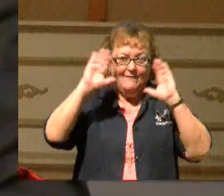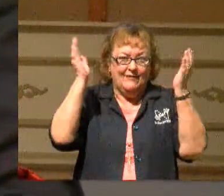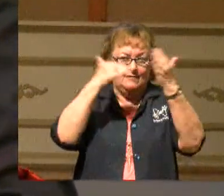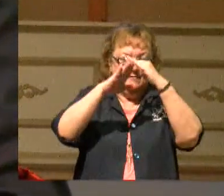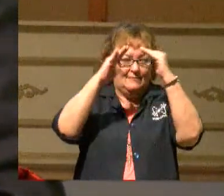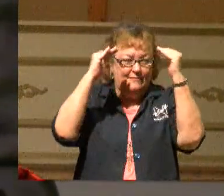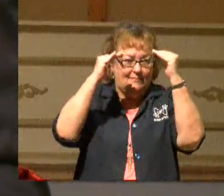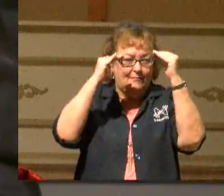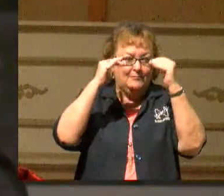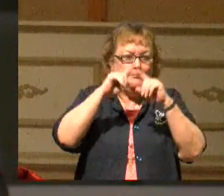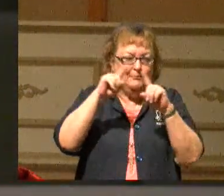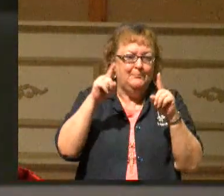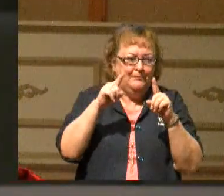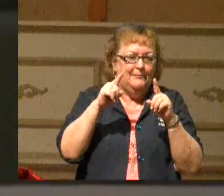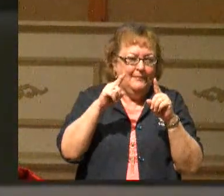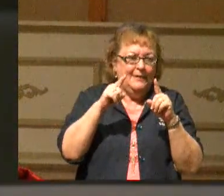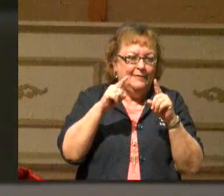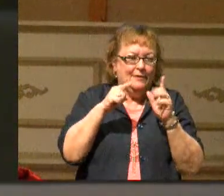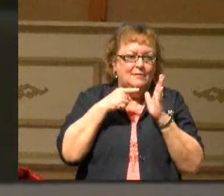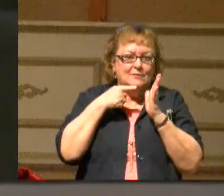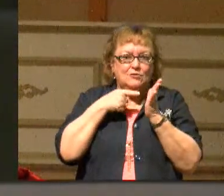With your head bowed and your eyes closed,